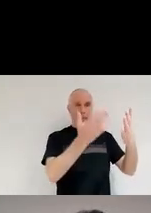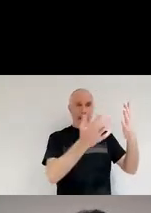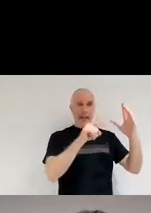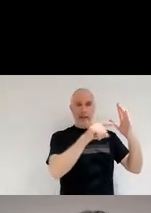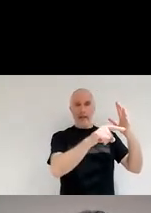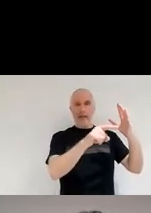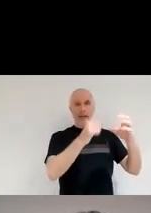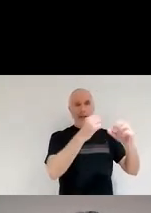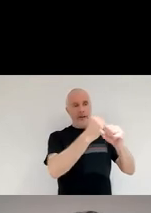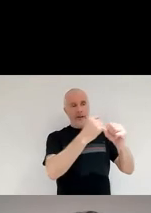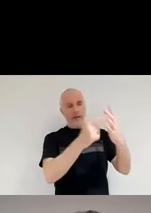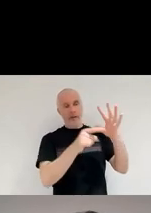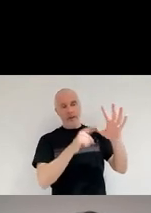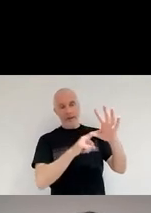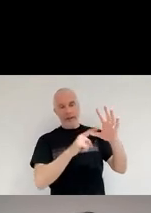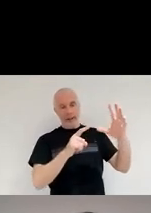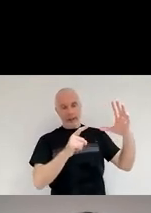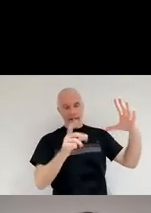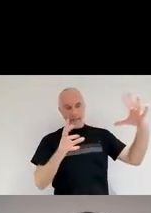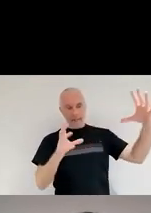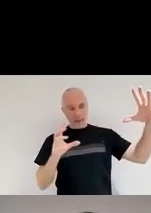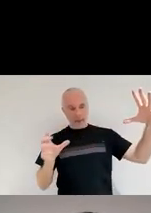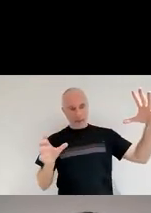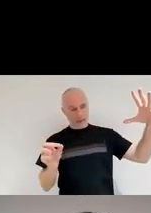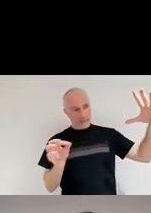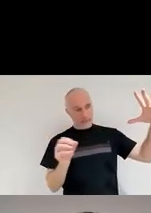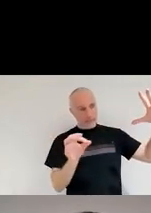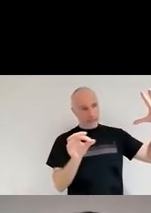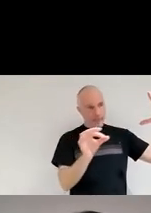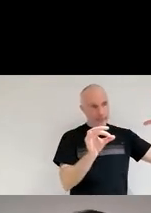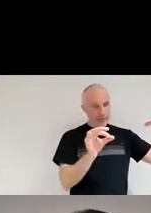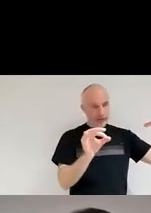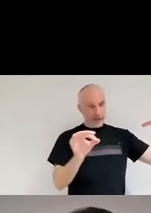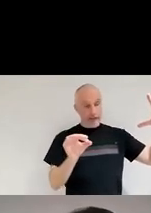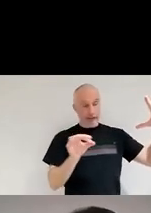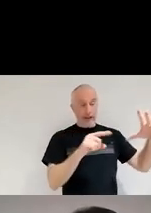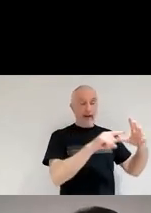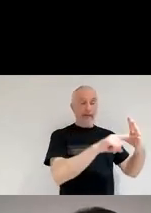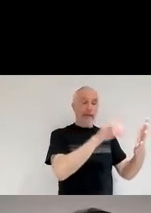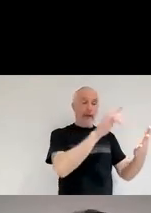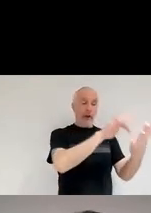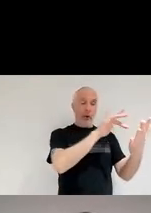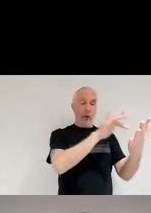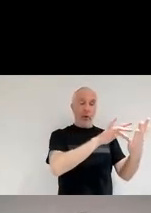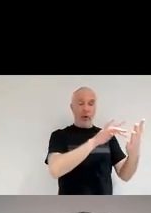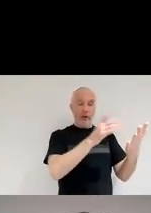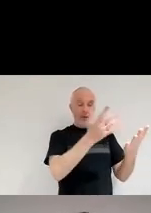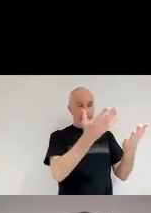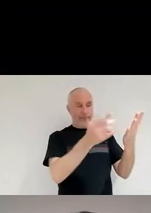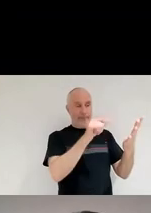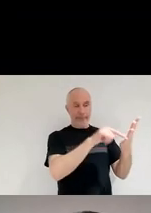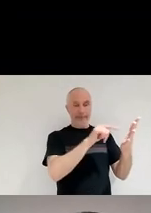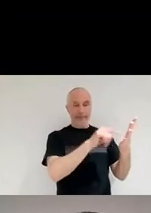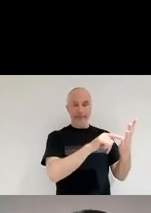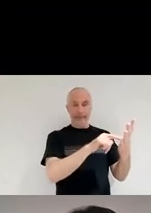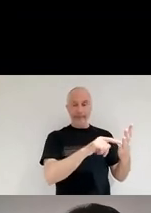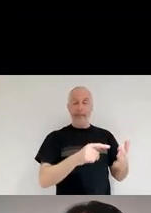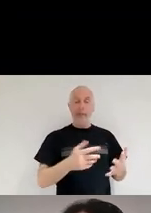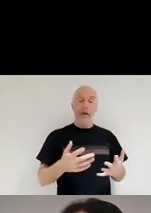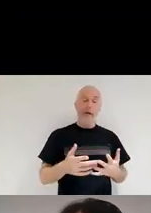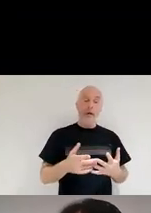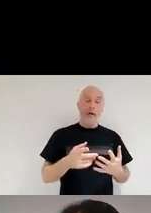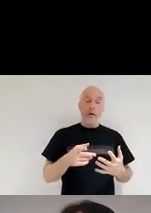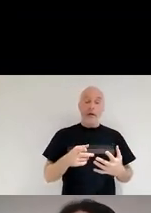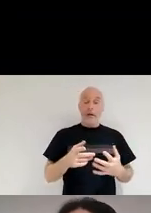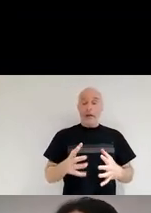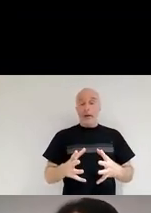It's the same thing for every, every single star in the universe. So except that for the very, very big stars, the force